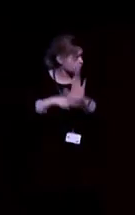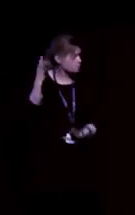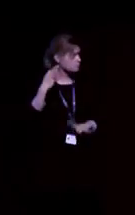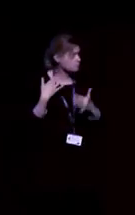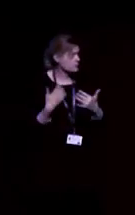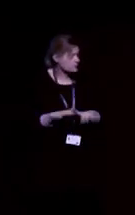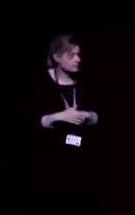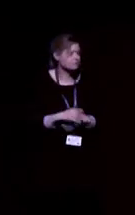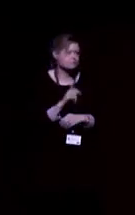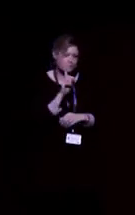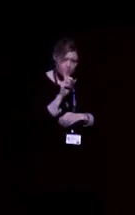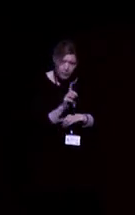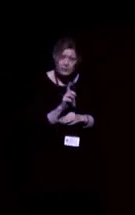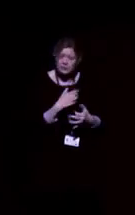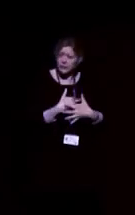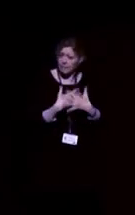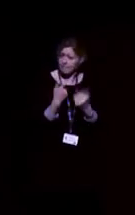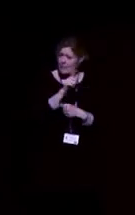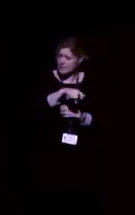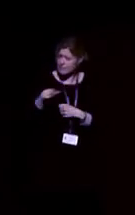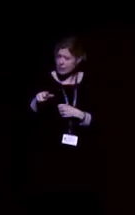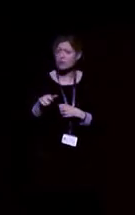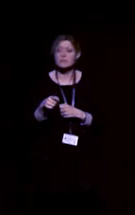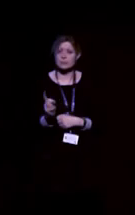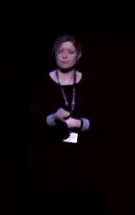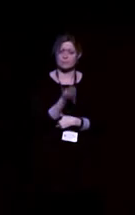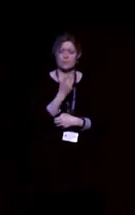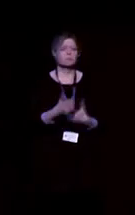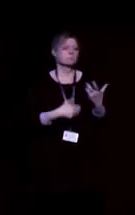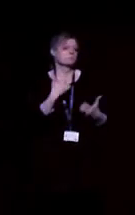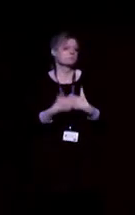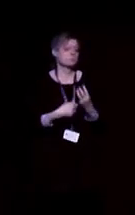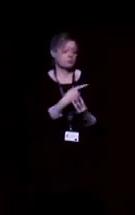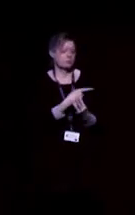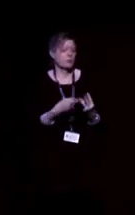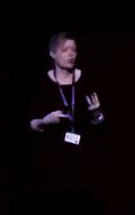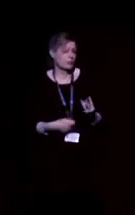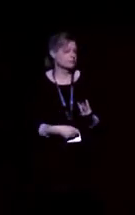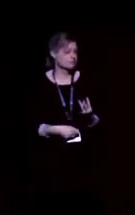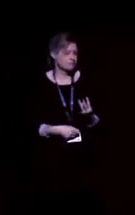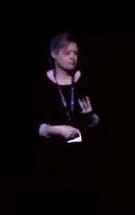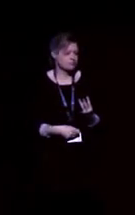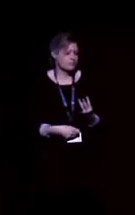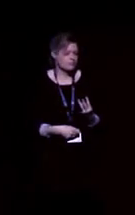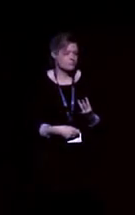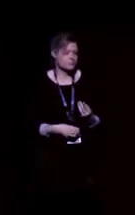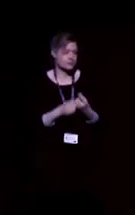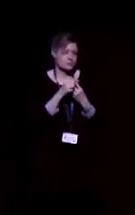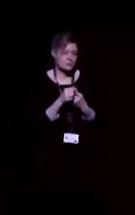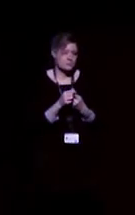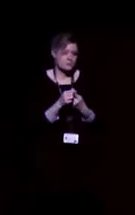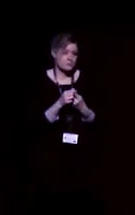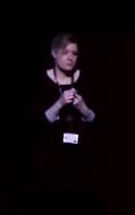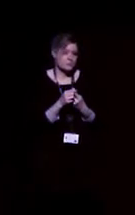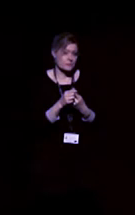of my patients still come to my clinics and say three main aspects that they're not happy with their hearing aids for. One of